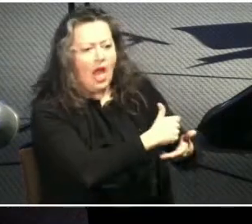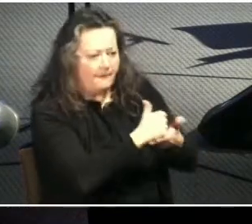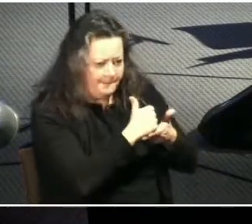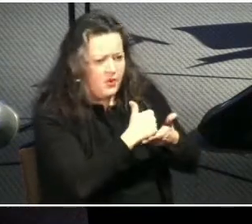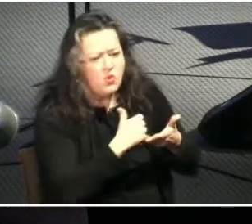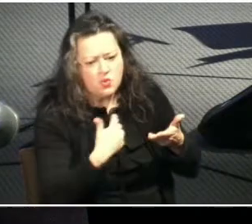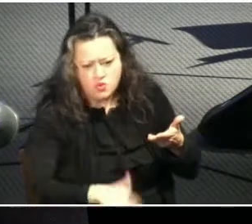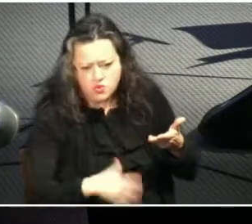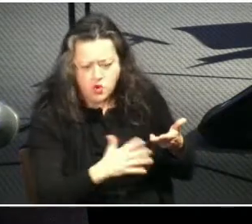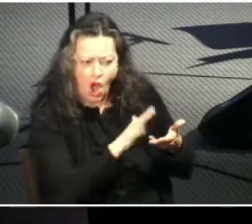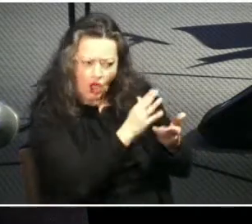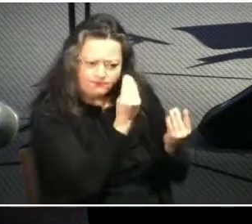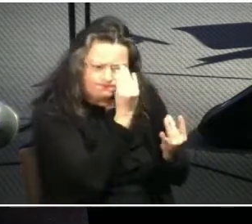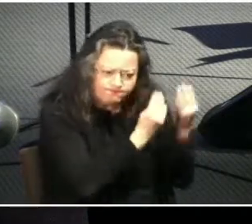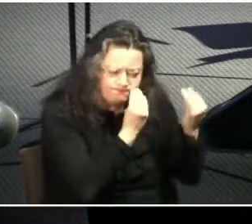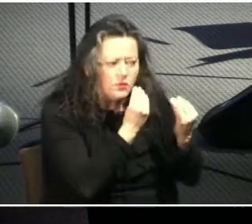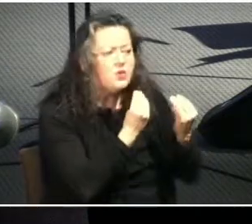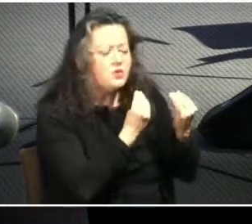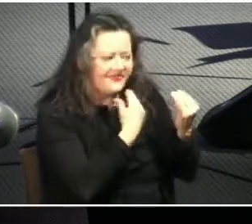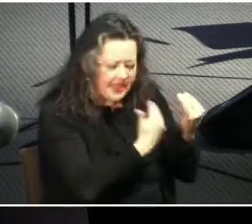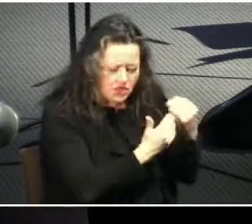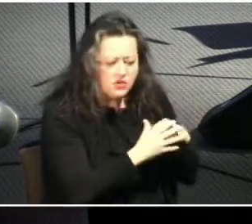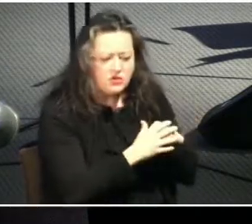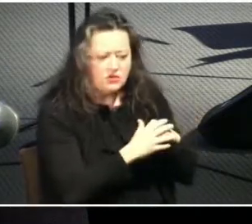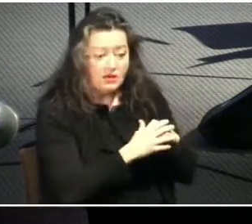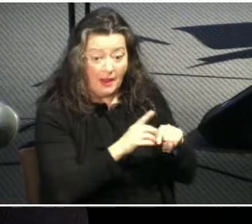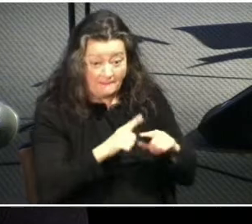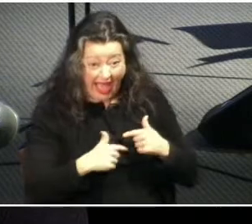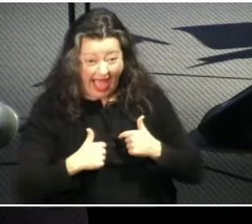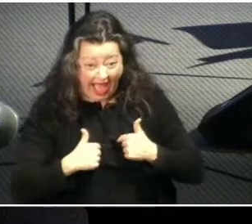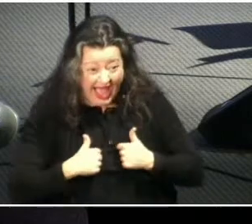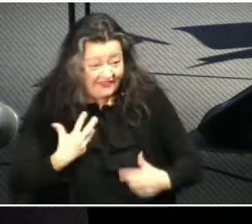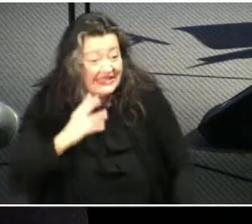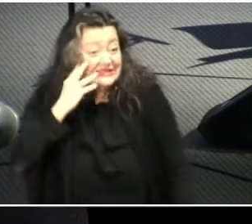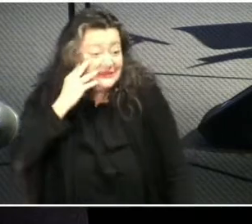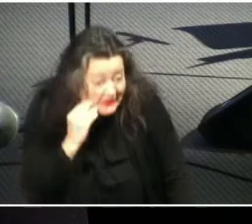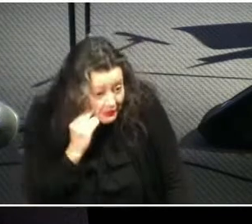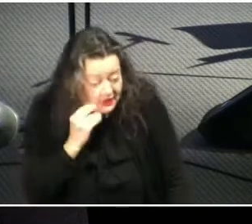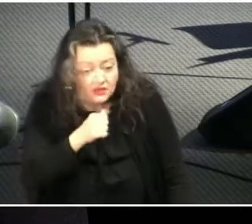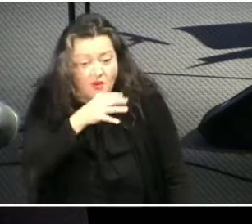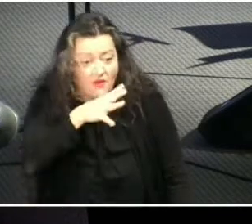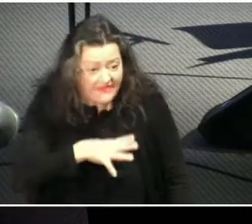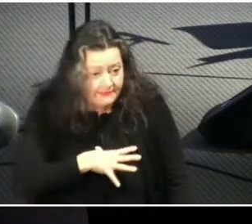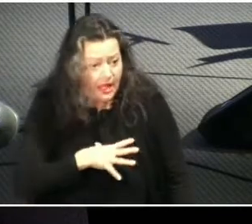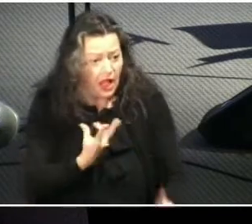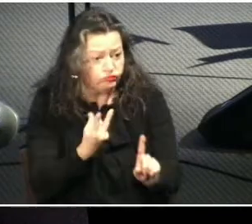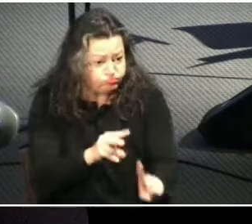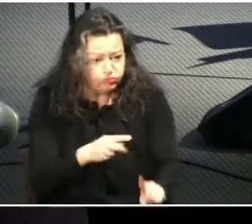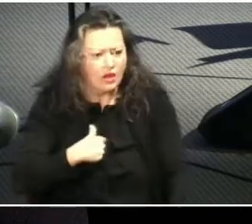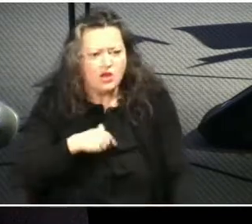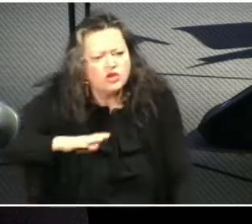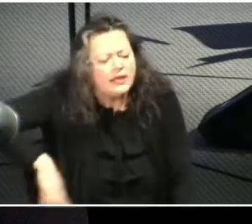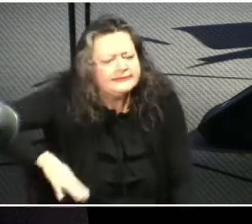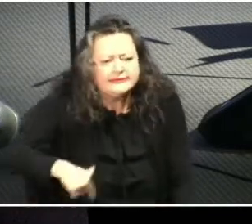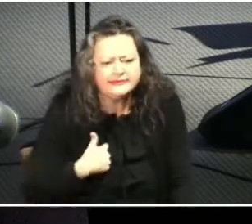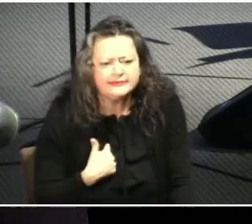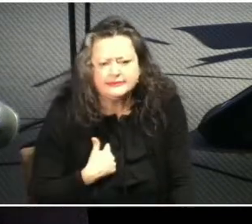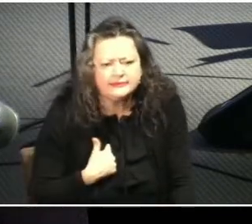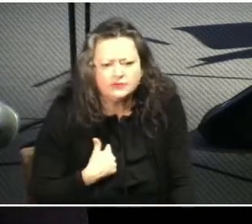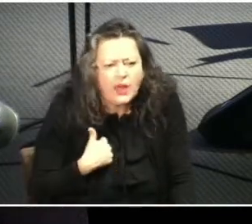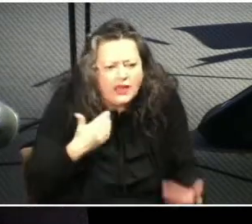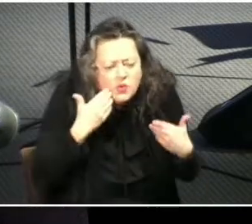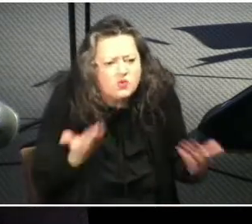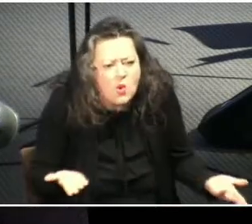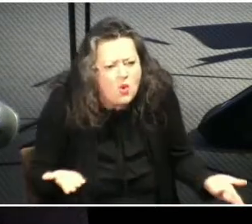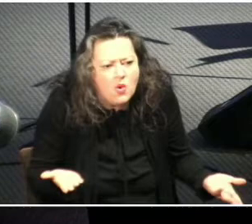and thoughts on the matter but i still don't know what it actually feels like to be in the skin of a woman and hear this